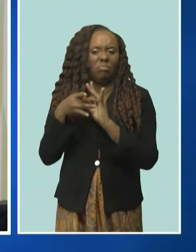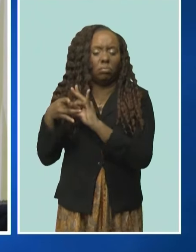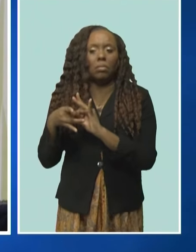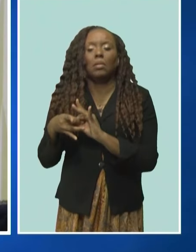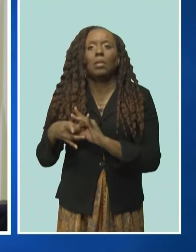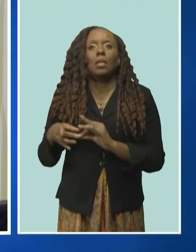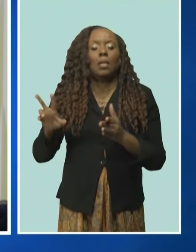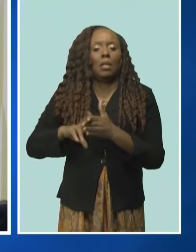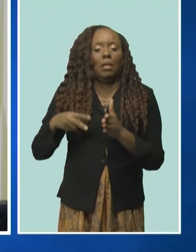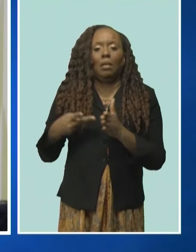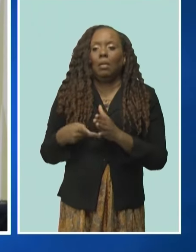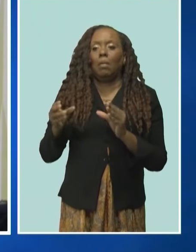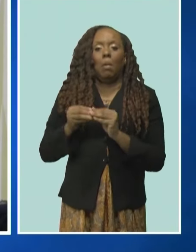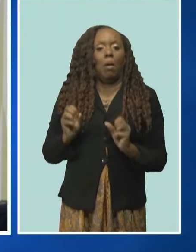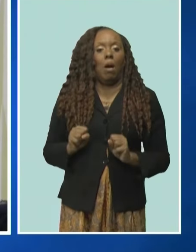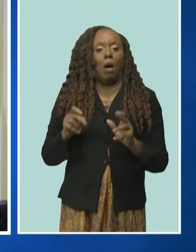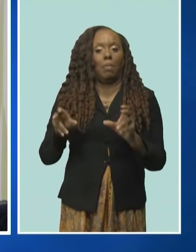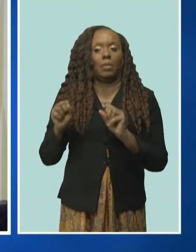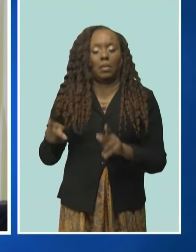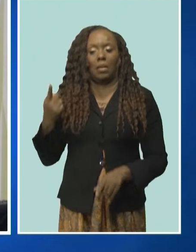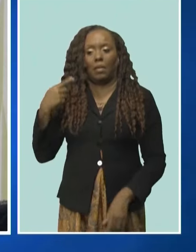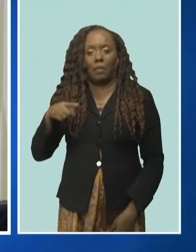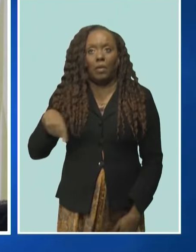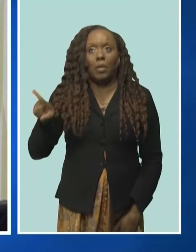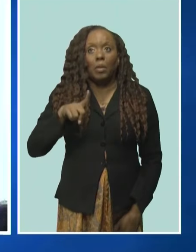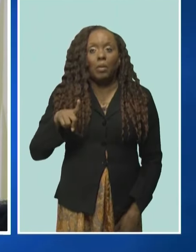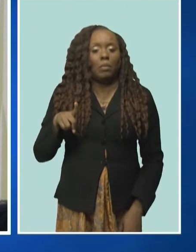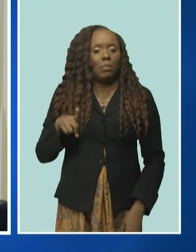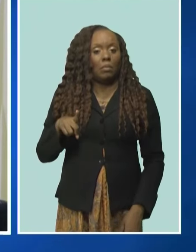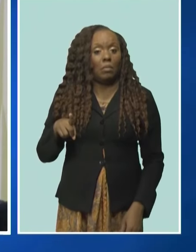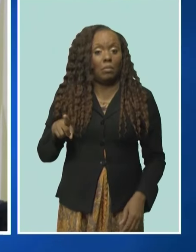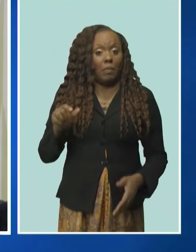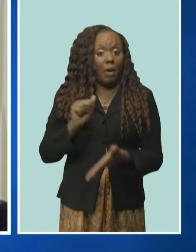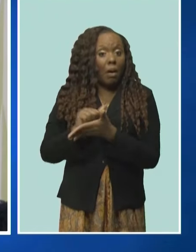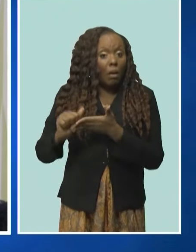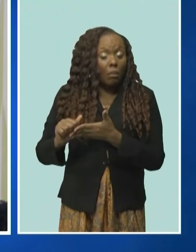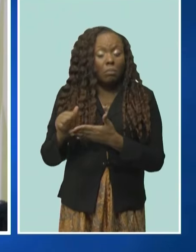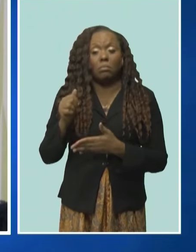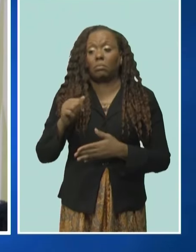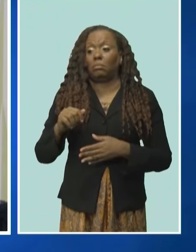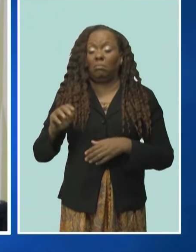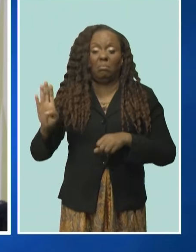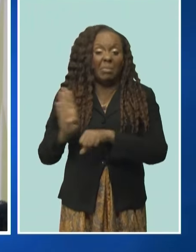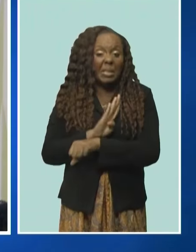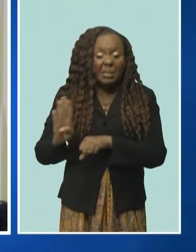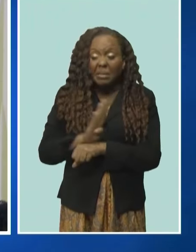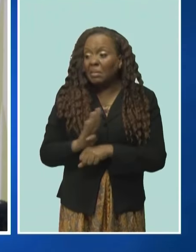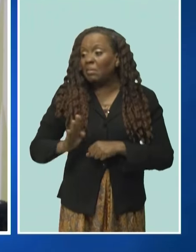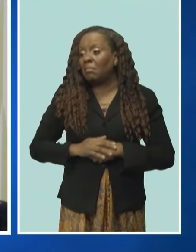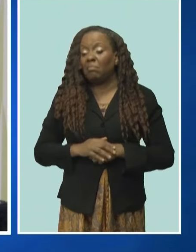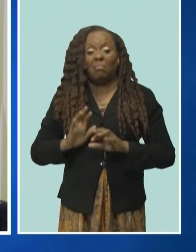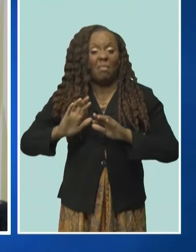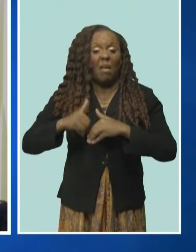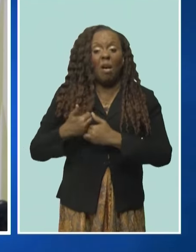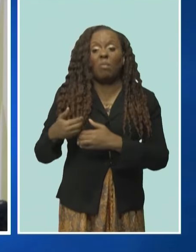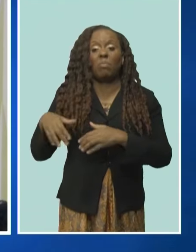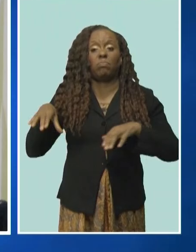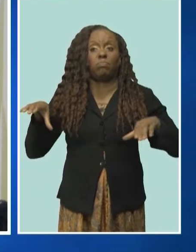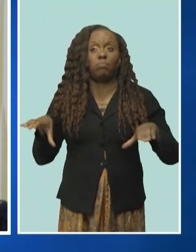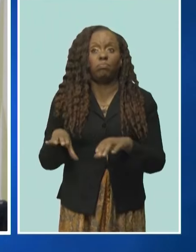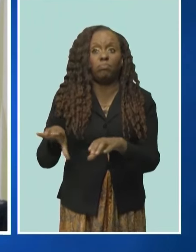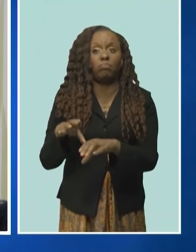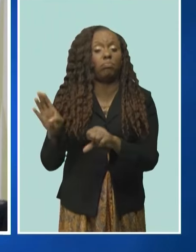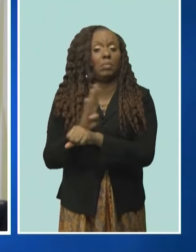you as service providers, not just only in accounts, but business. And guiding that way of how we do business in the Caribbean and in